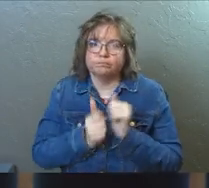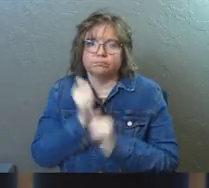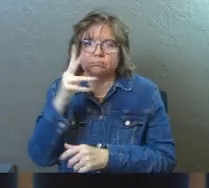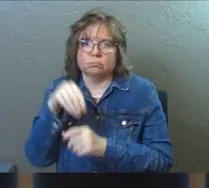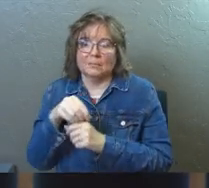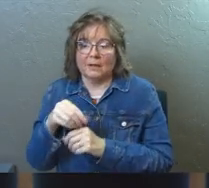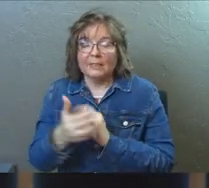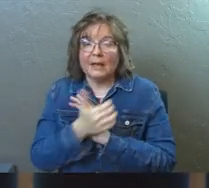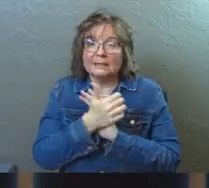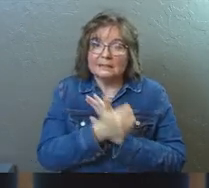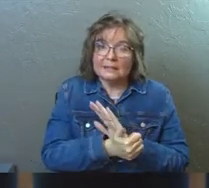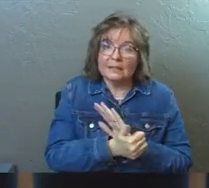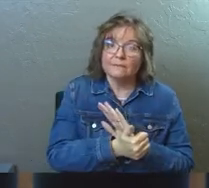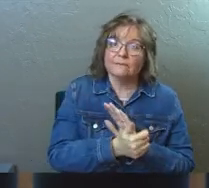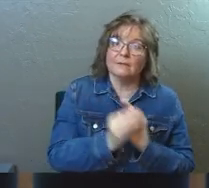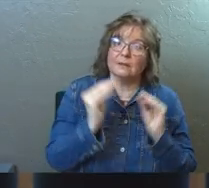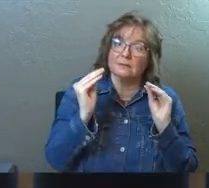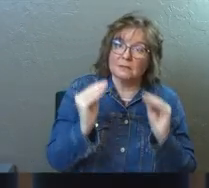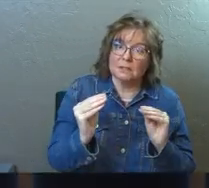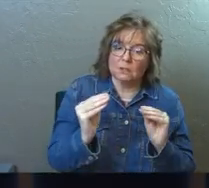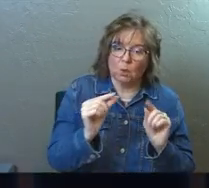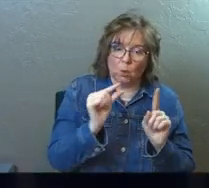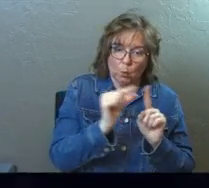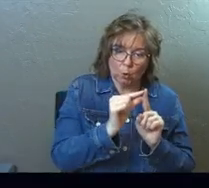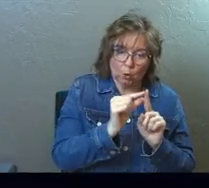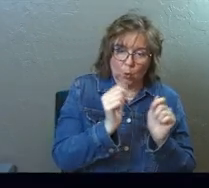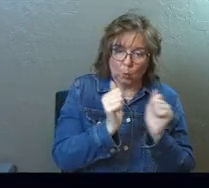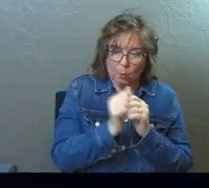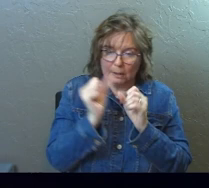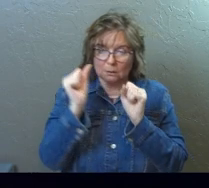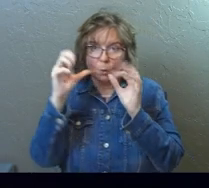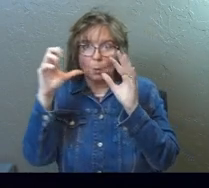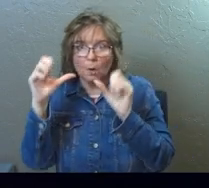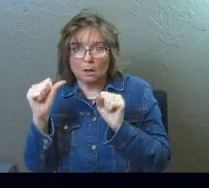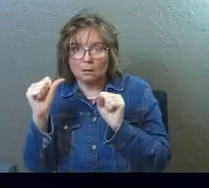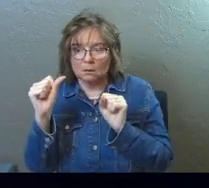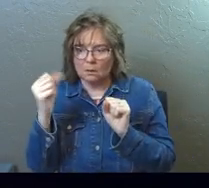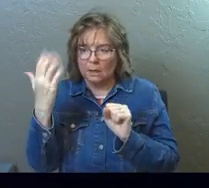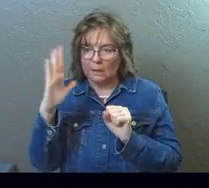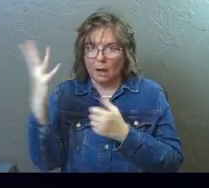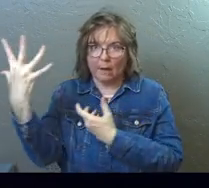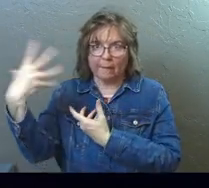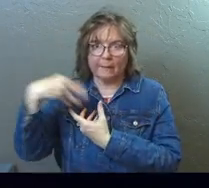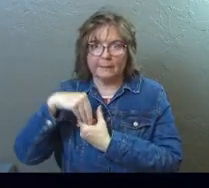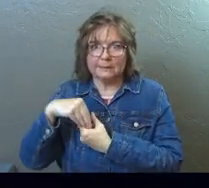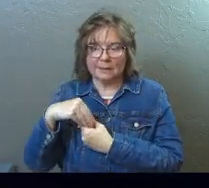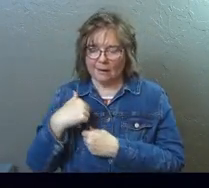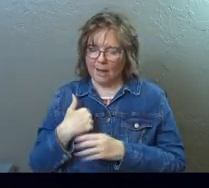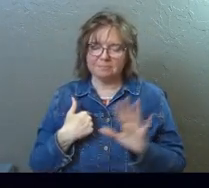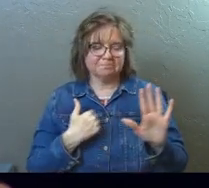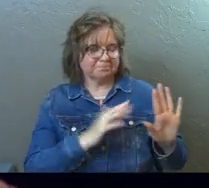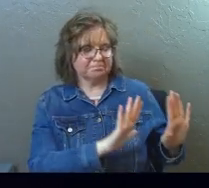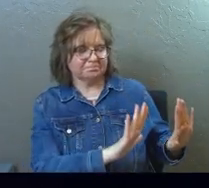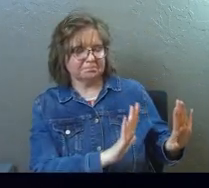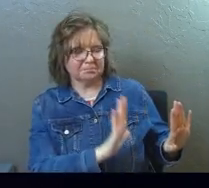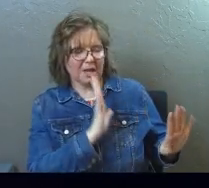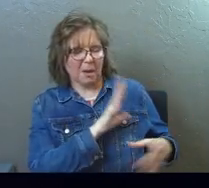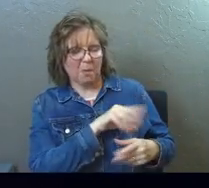That's a gift of teaching word and wonder. God comes in supernaturally and says, I got this.